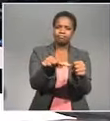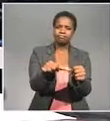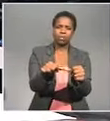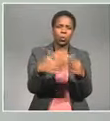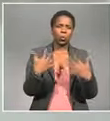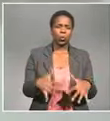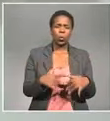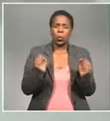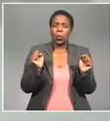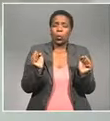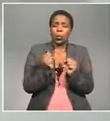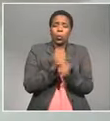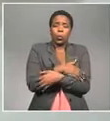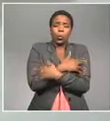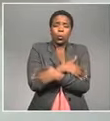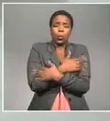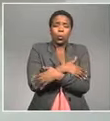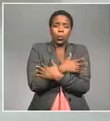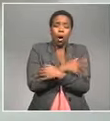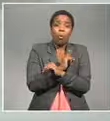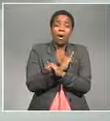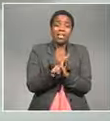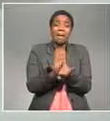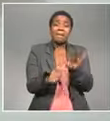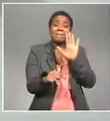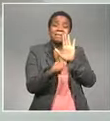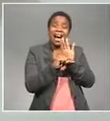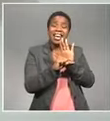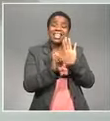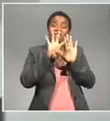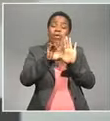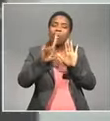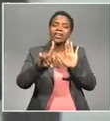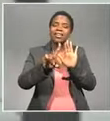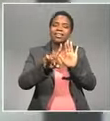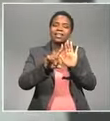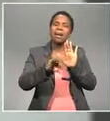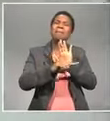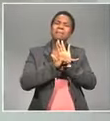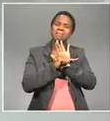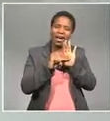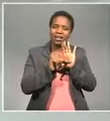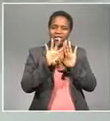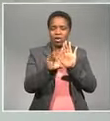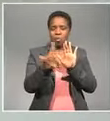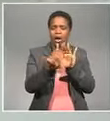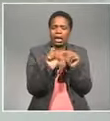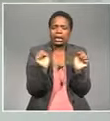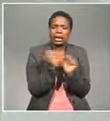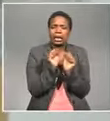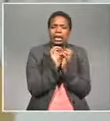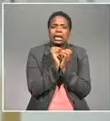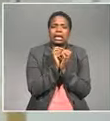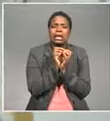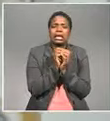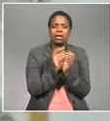freezing weather In some parts of the Midwest Temperatures have dropped as low As minus 41 degrees